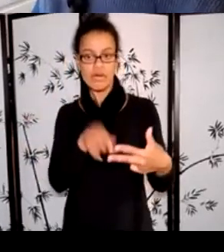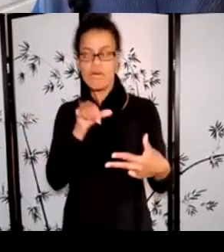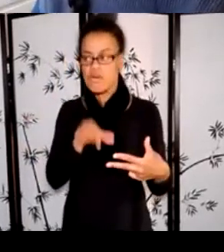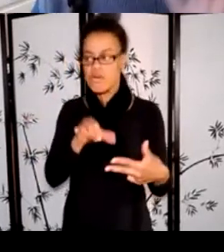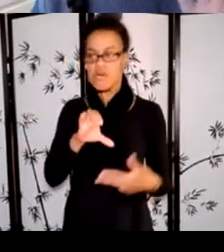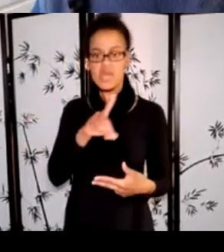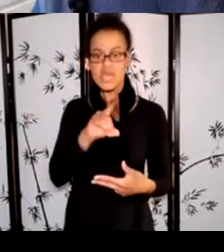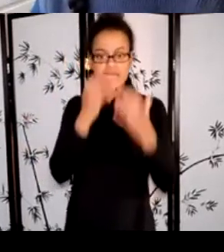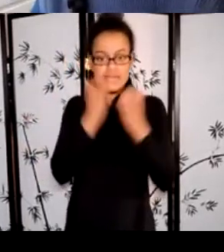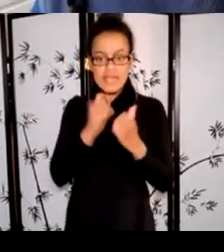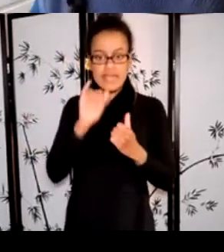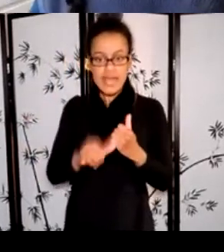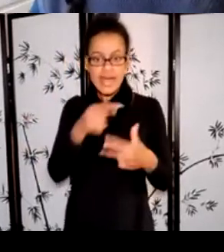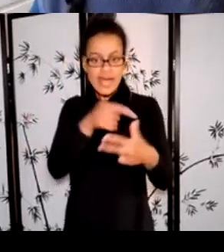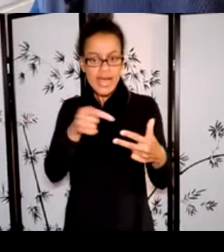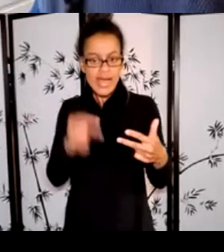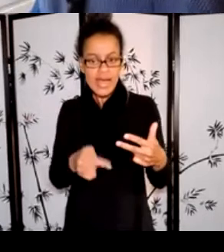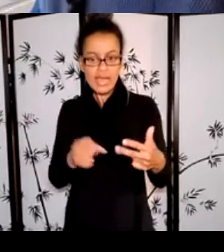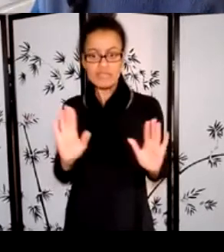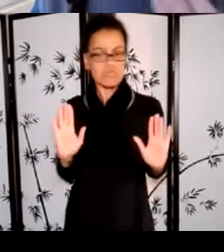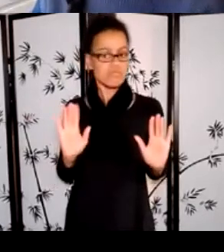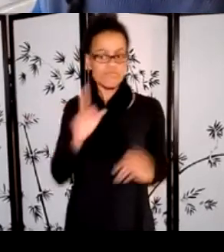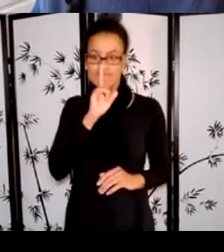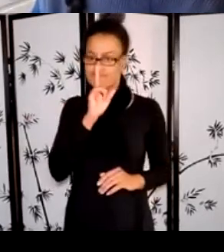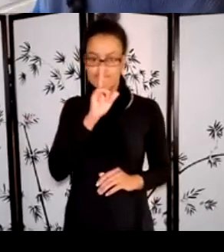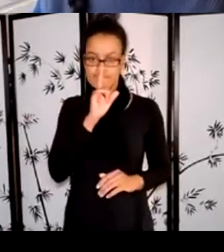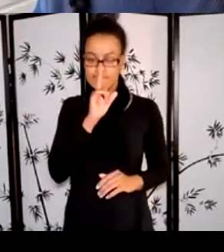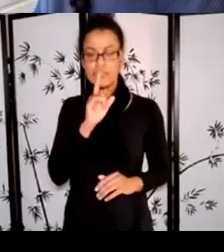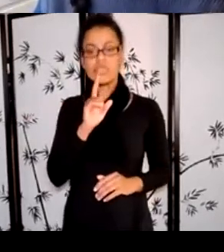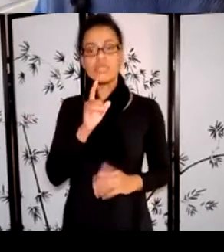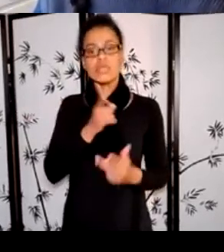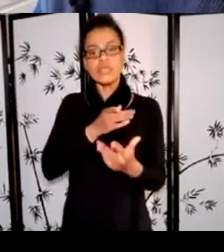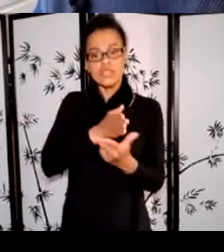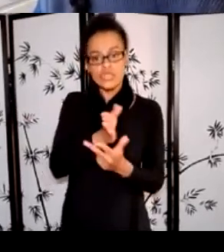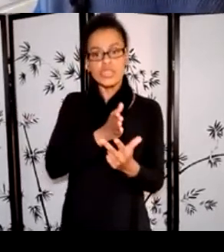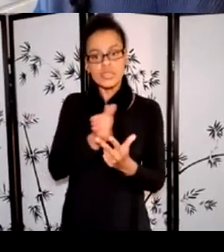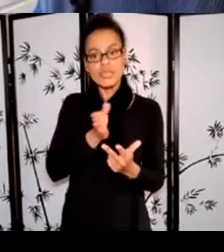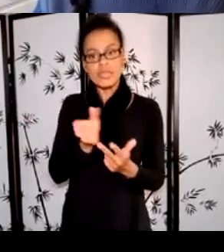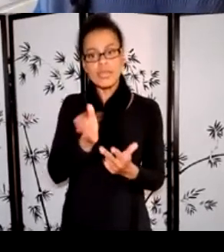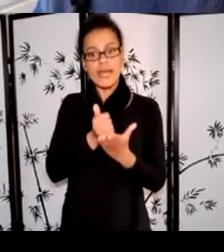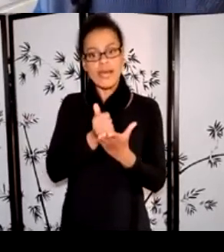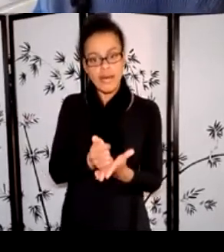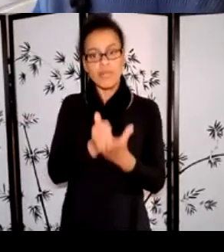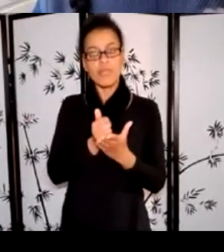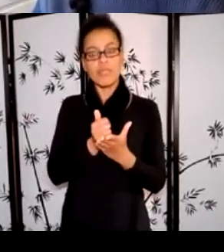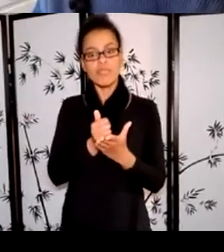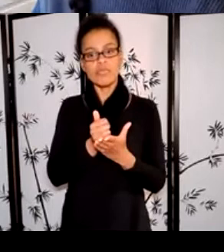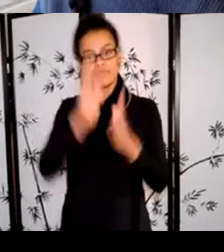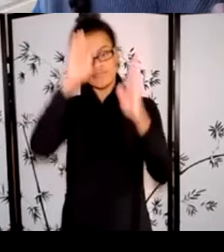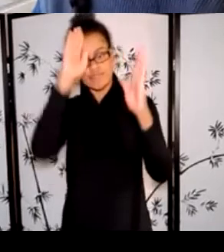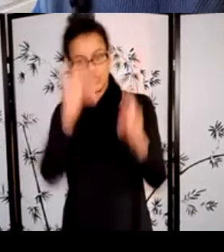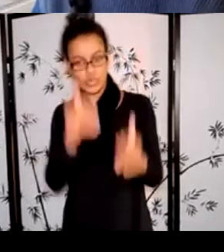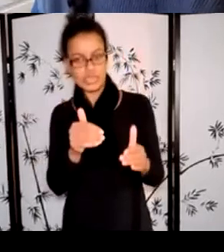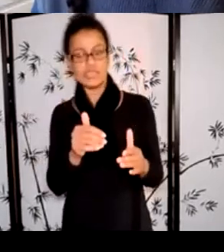see. We're actually creating streams and project examples in response to what we see from you, and trying to